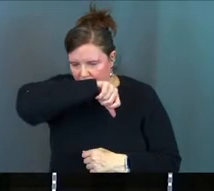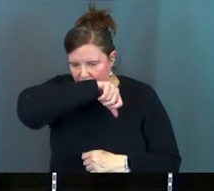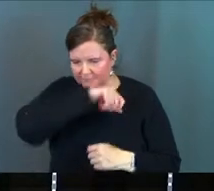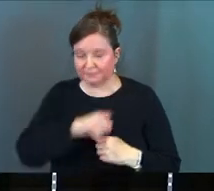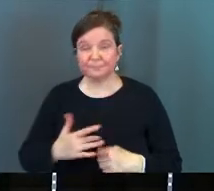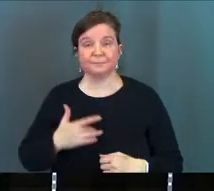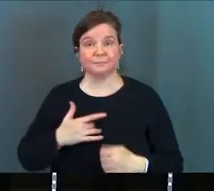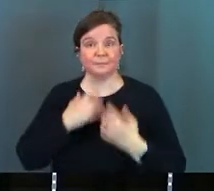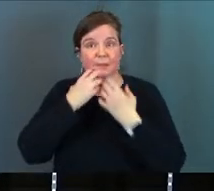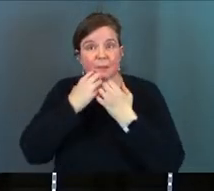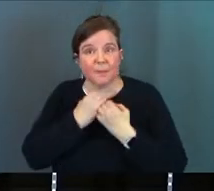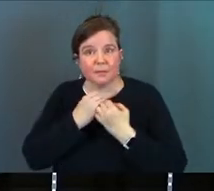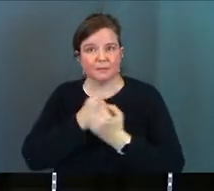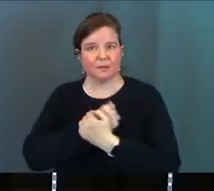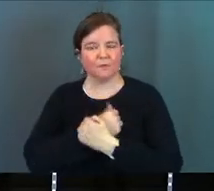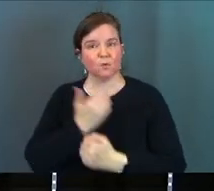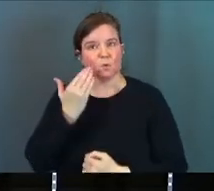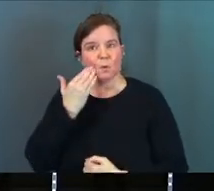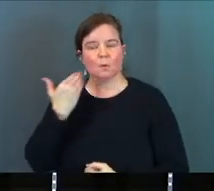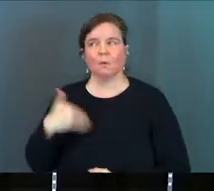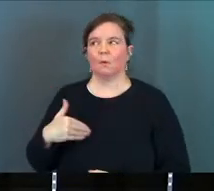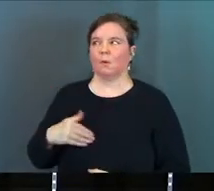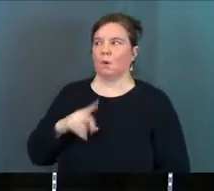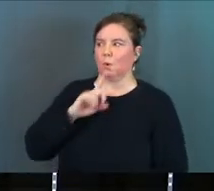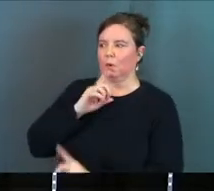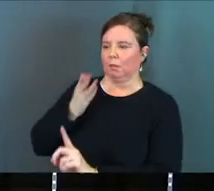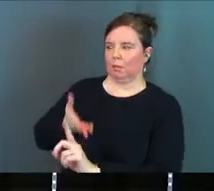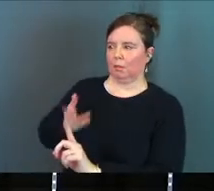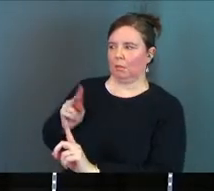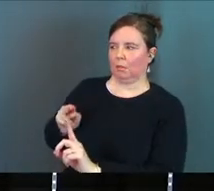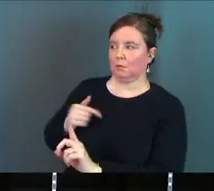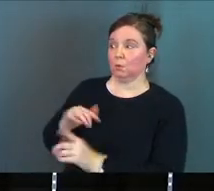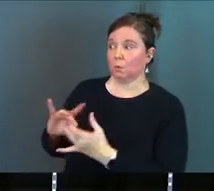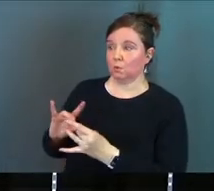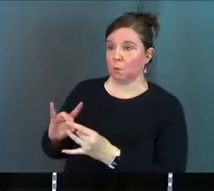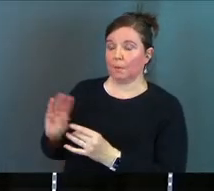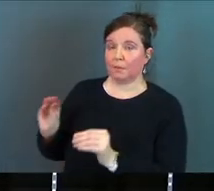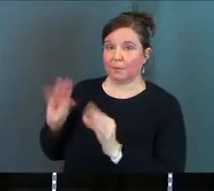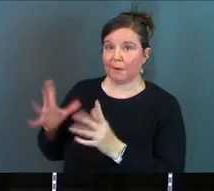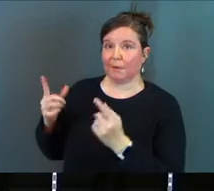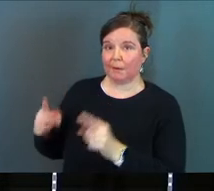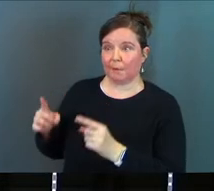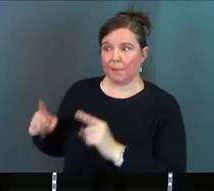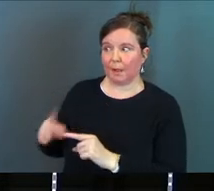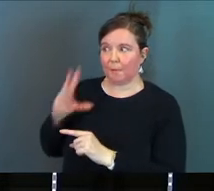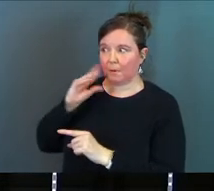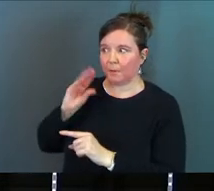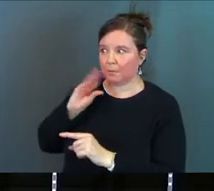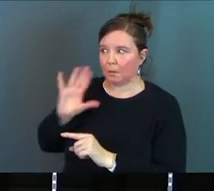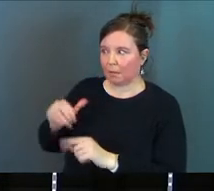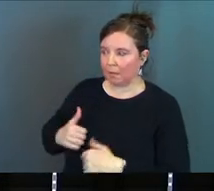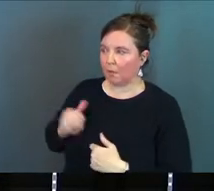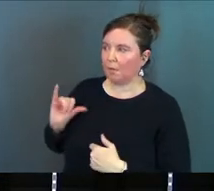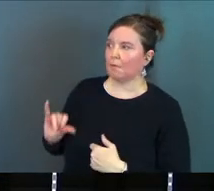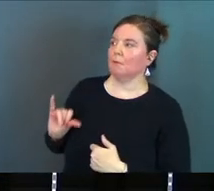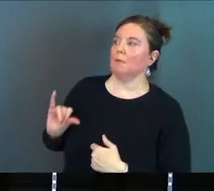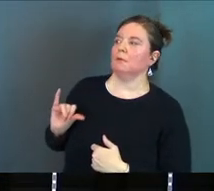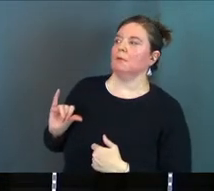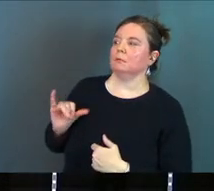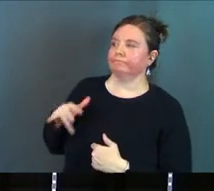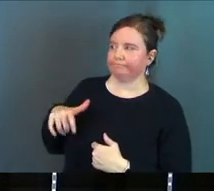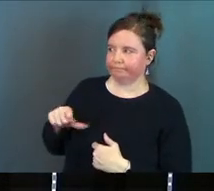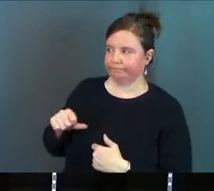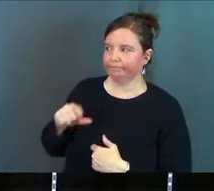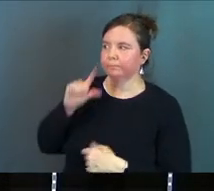love. You knew they were for real. And so when they told you all that the miracles of God and the truth of God, you 100%